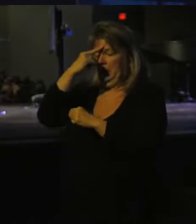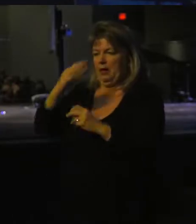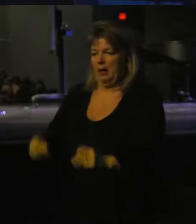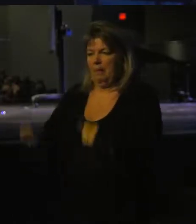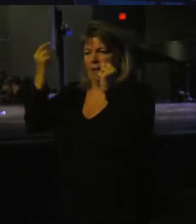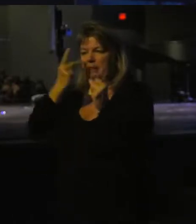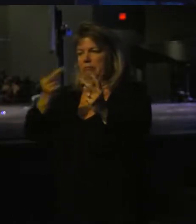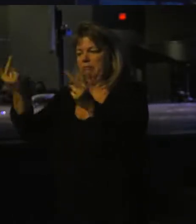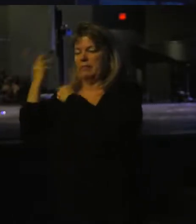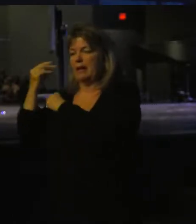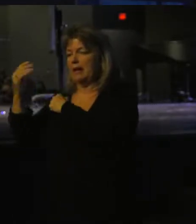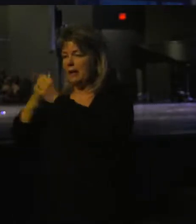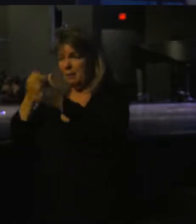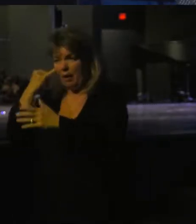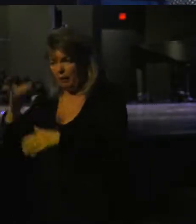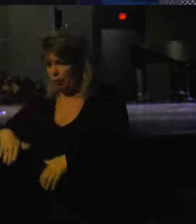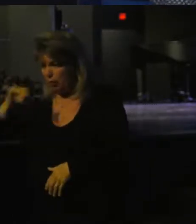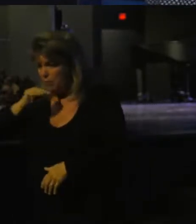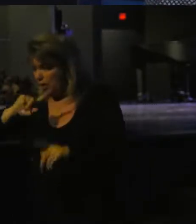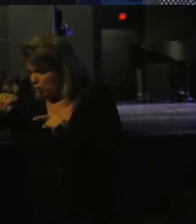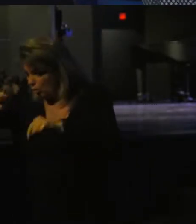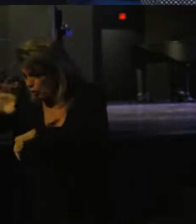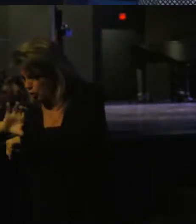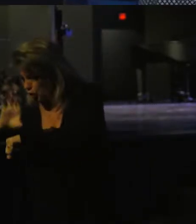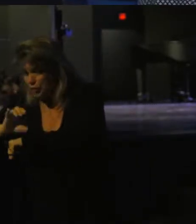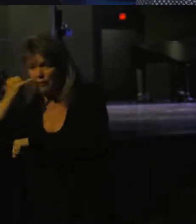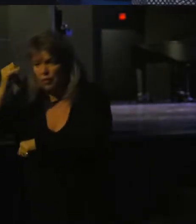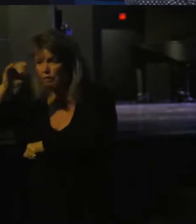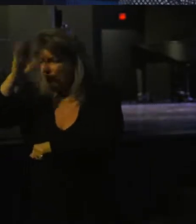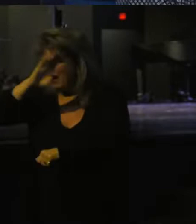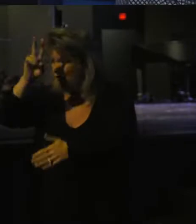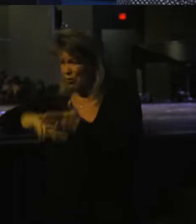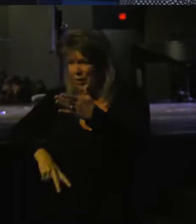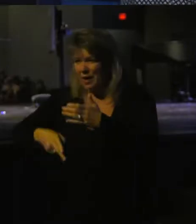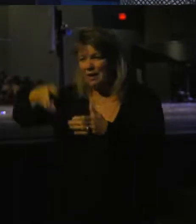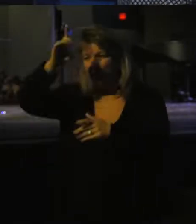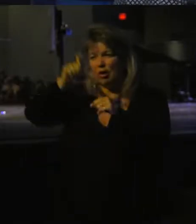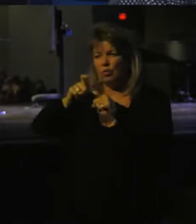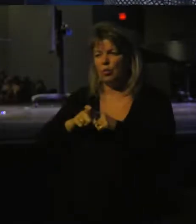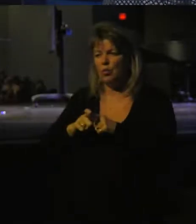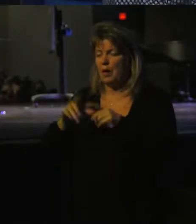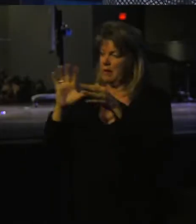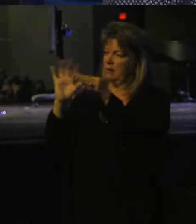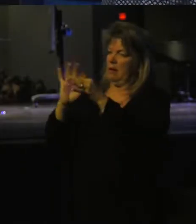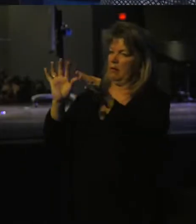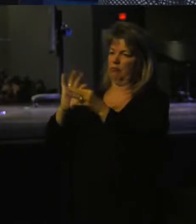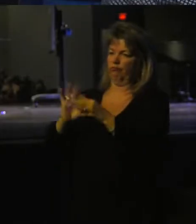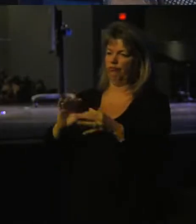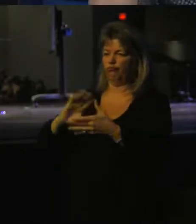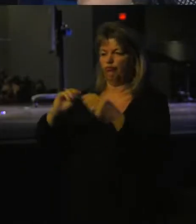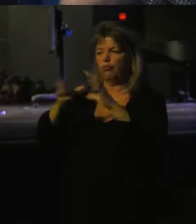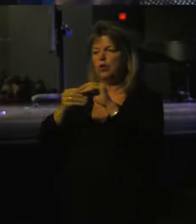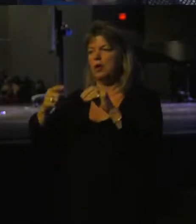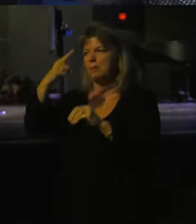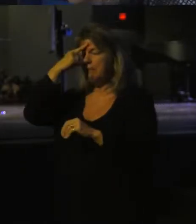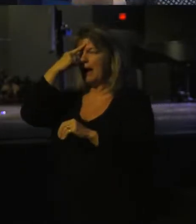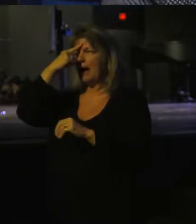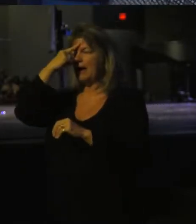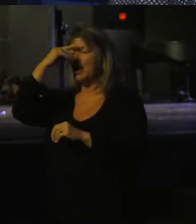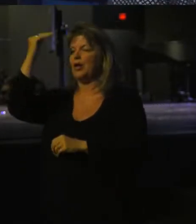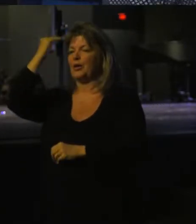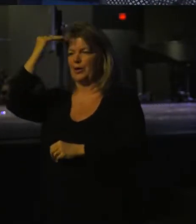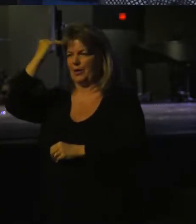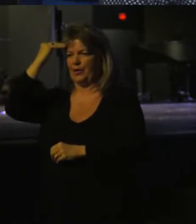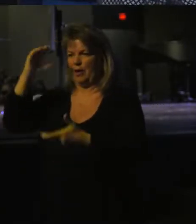if you grew up not going to church, even if you never read God's word, when I say those phrases, your mind knows